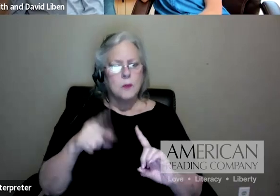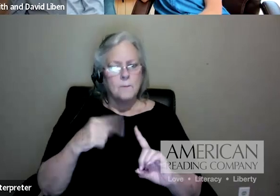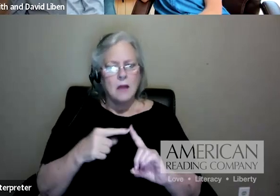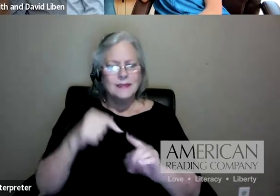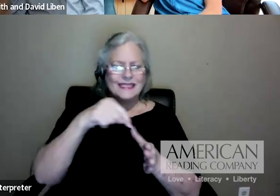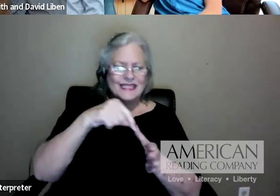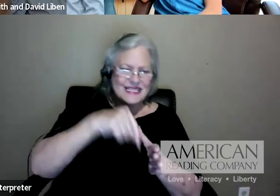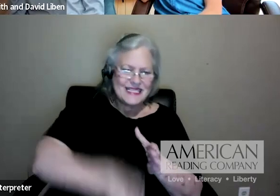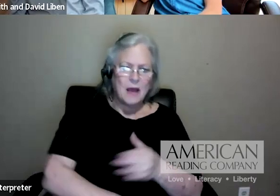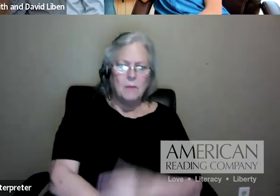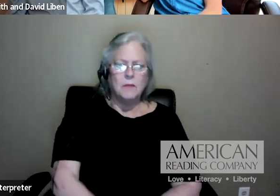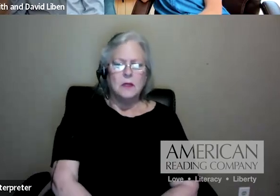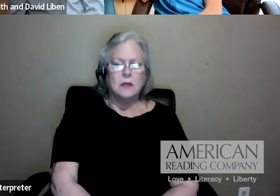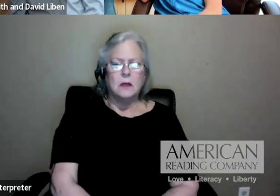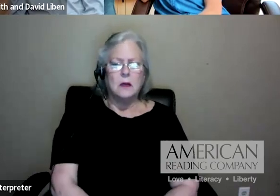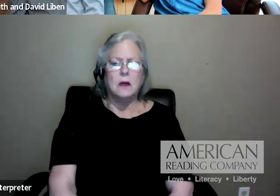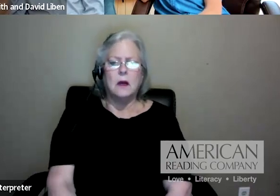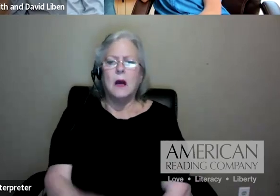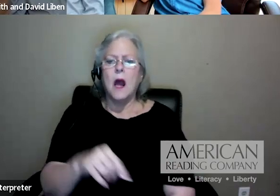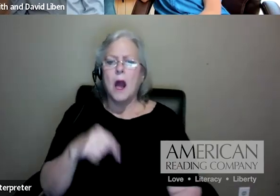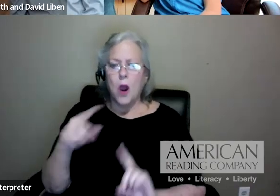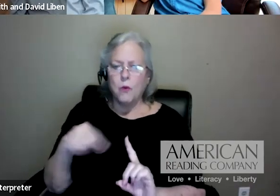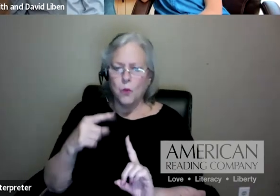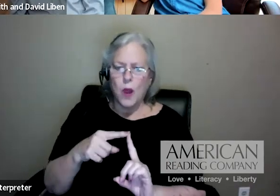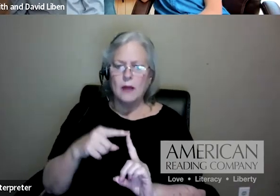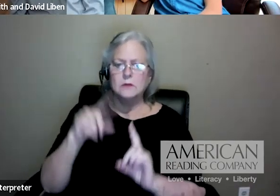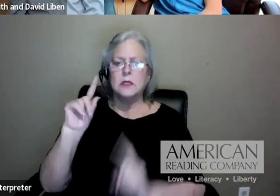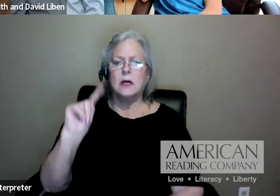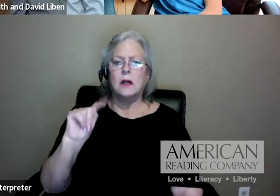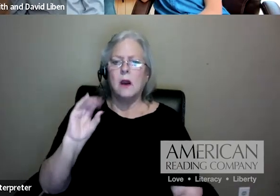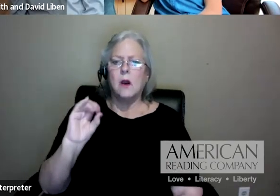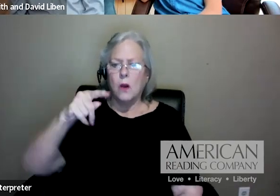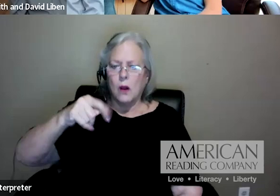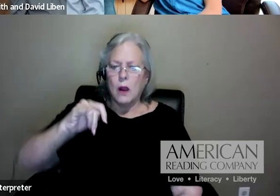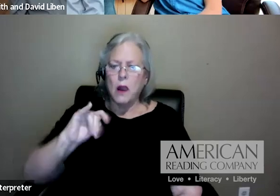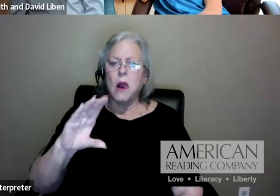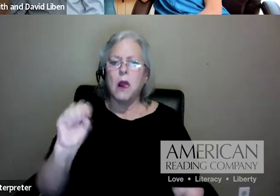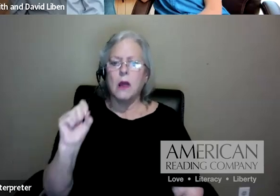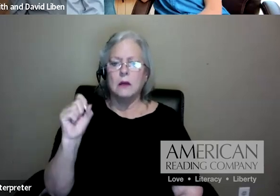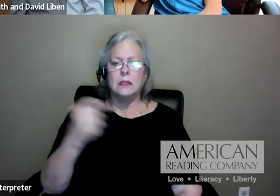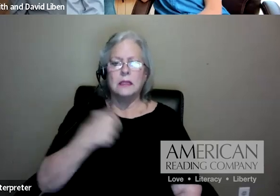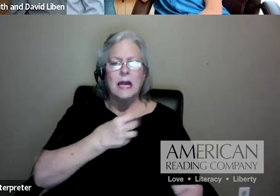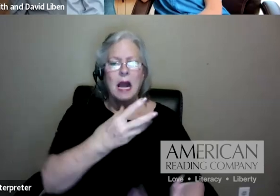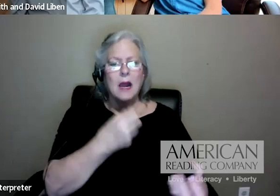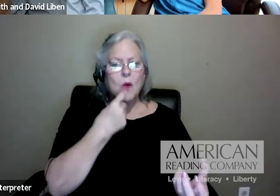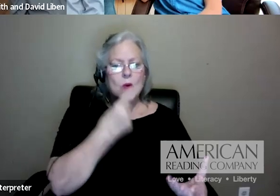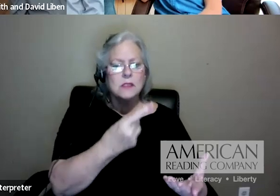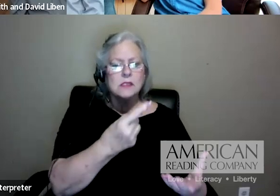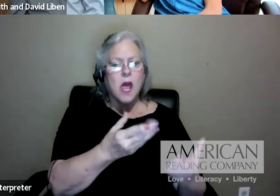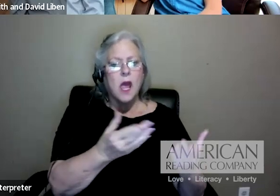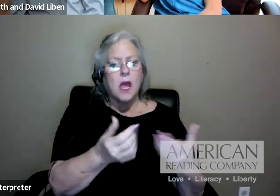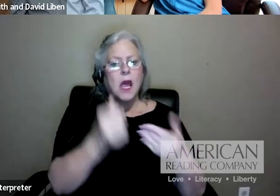I also want to just make the point that then within the year, but also across the year, for example,